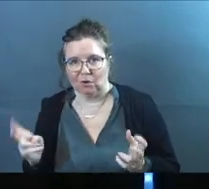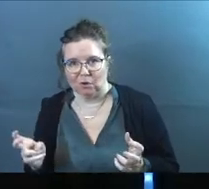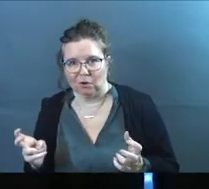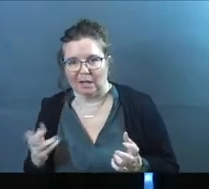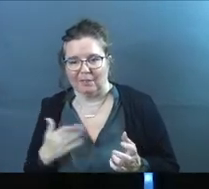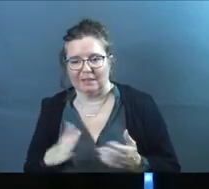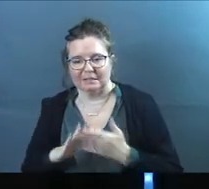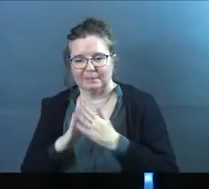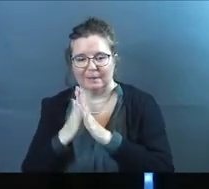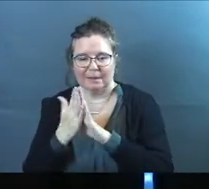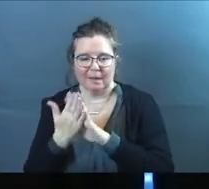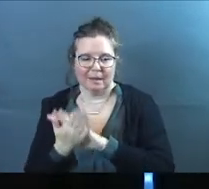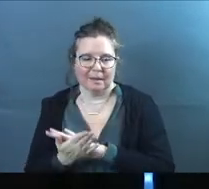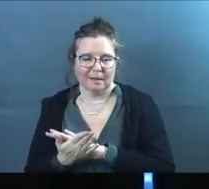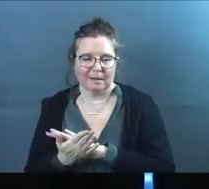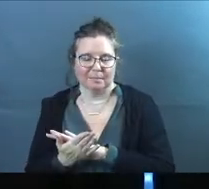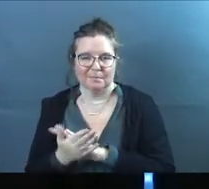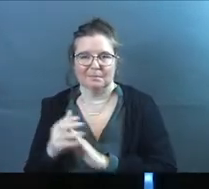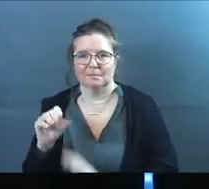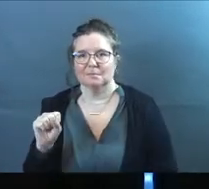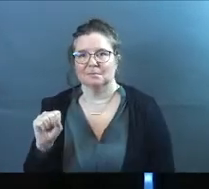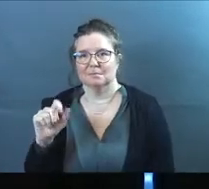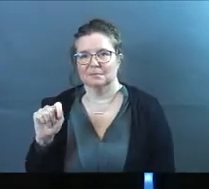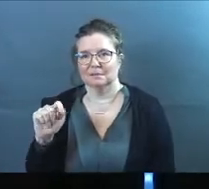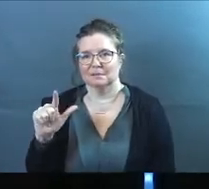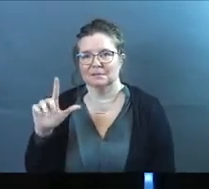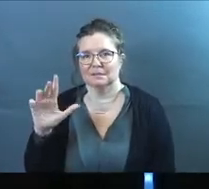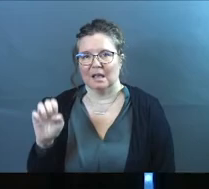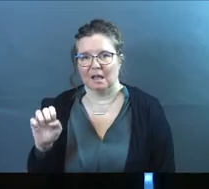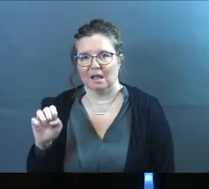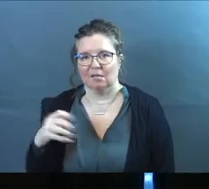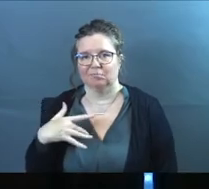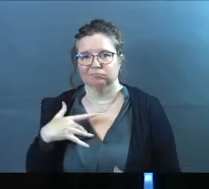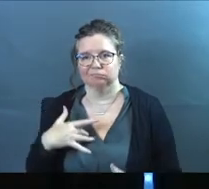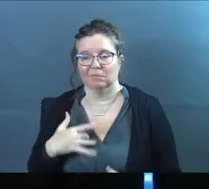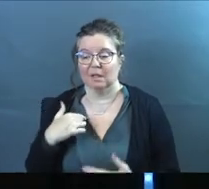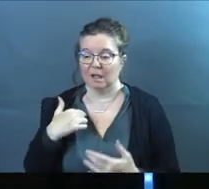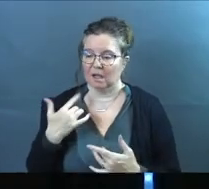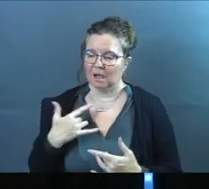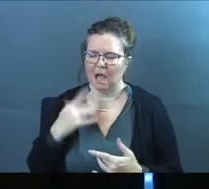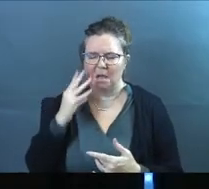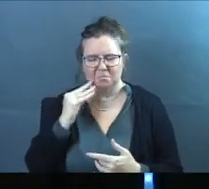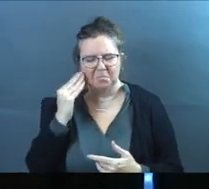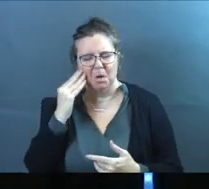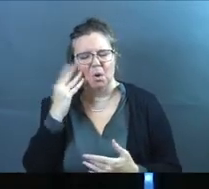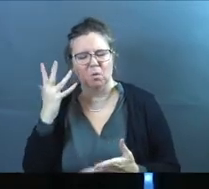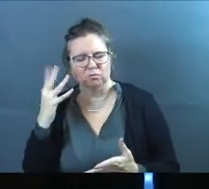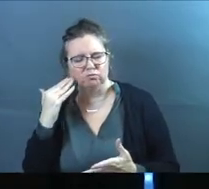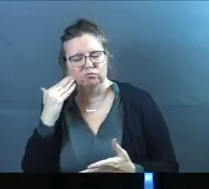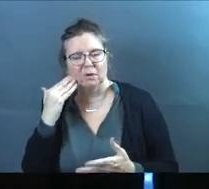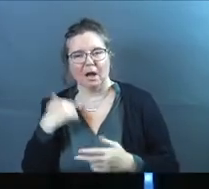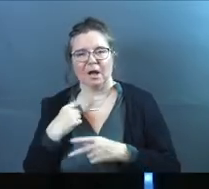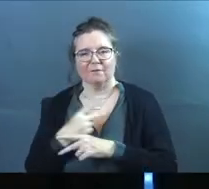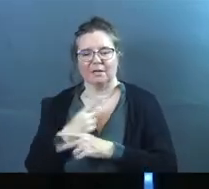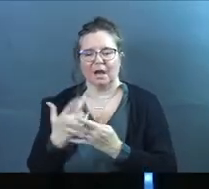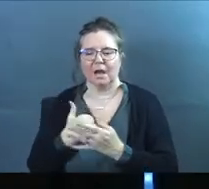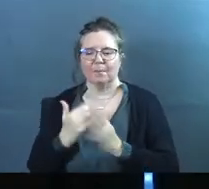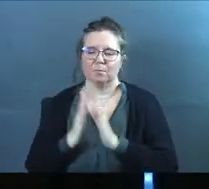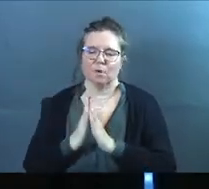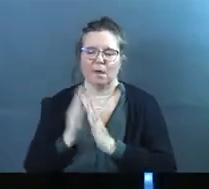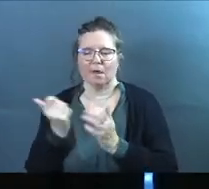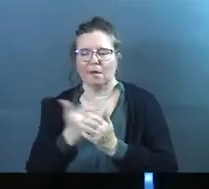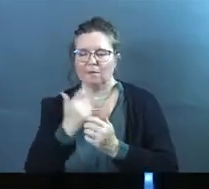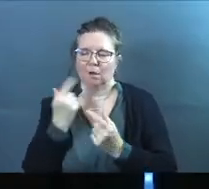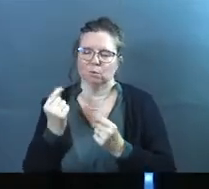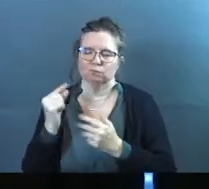here, and things become stale, right? I've been through it all. I know how it all works. And so now I've figured out, here's how I'm going to pray